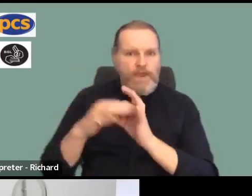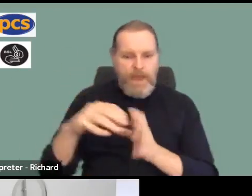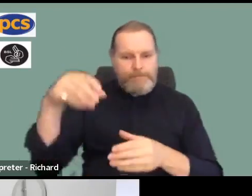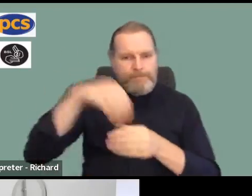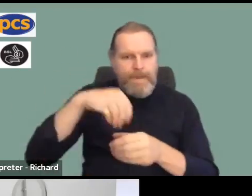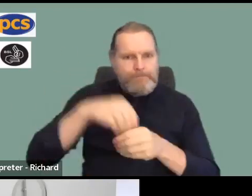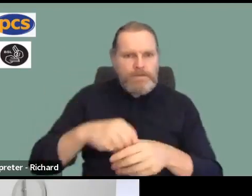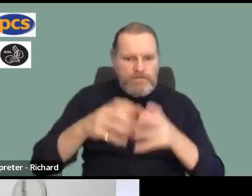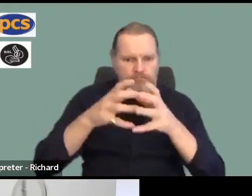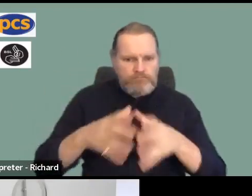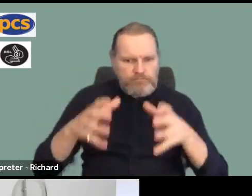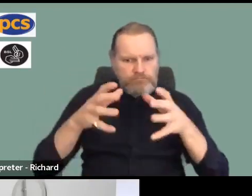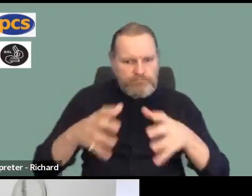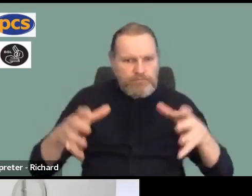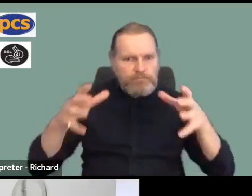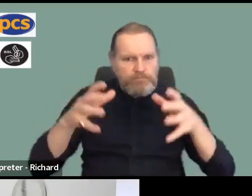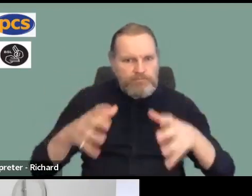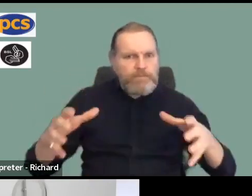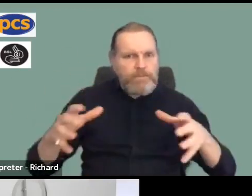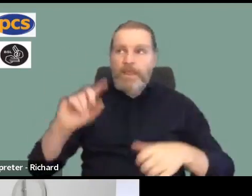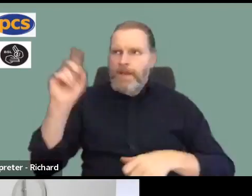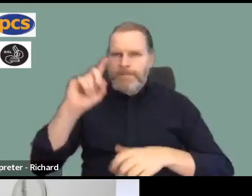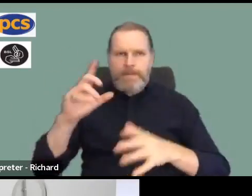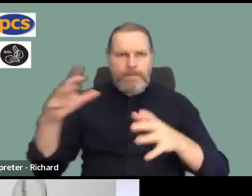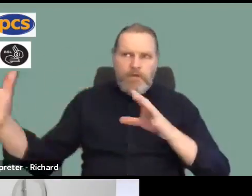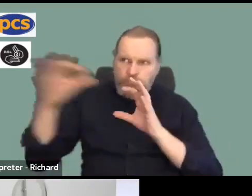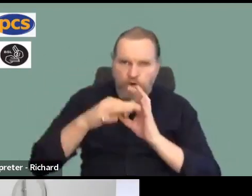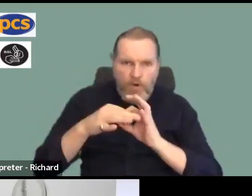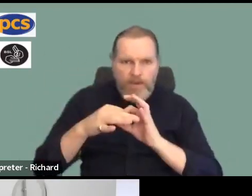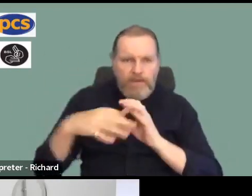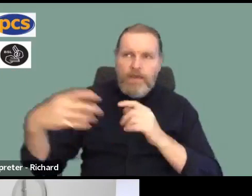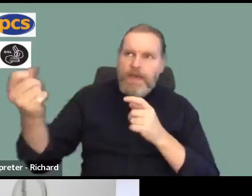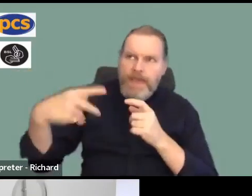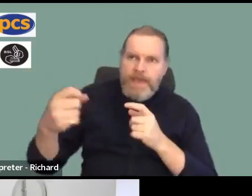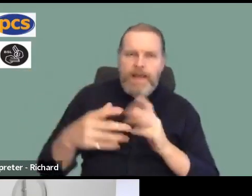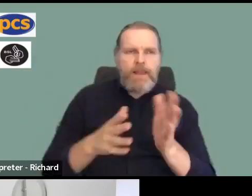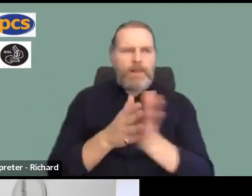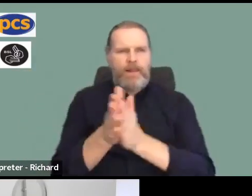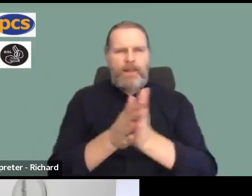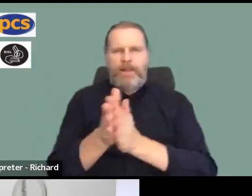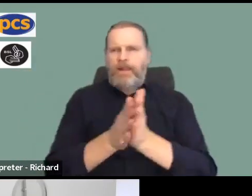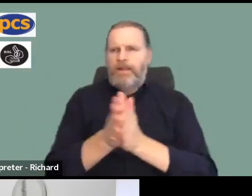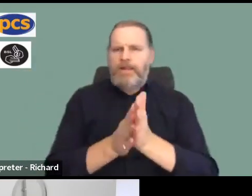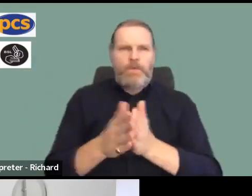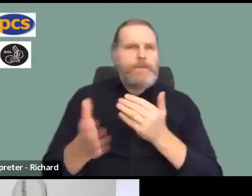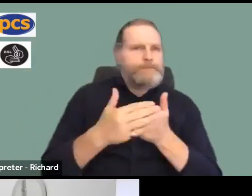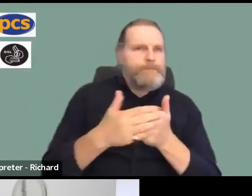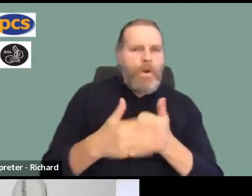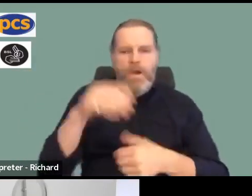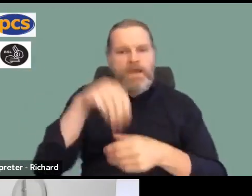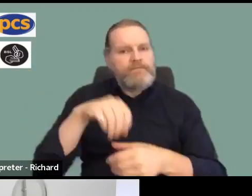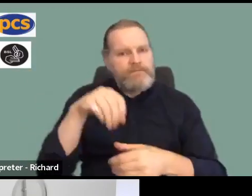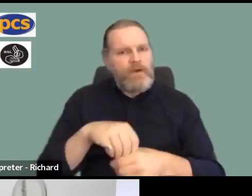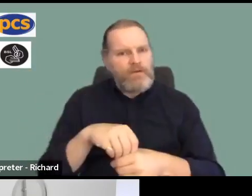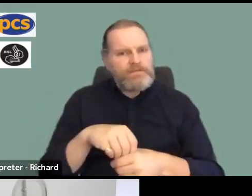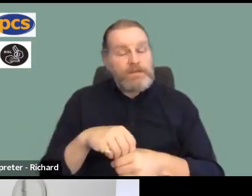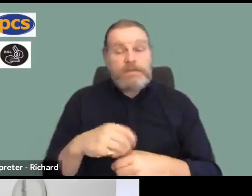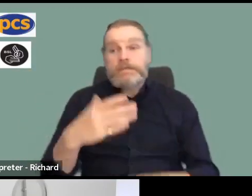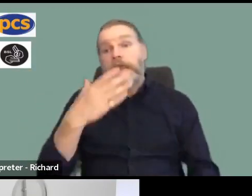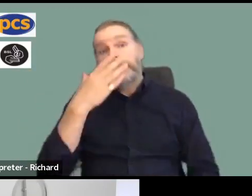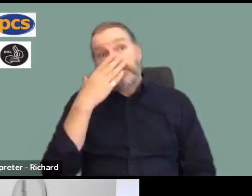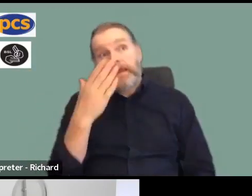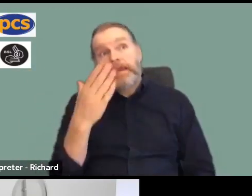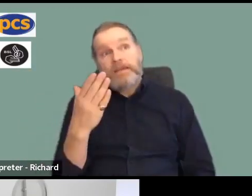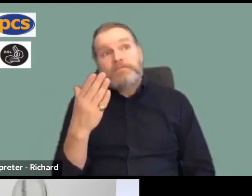More people have talked about not just joining the union, but we're getting a lot of emails saying, how do I get involved? So all the signs are that it is